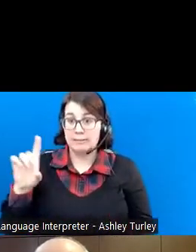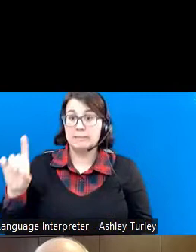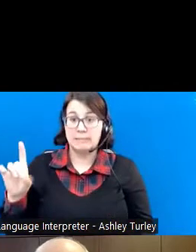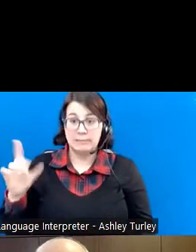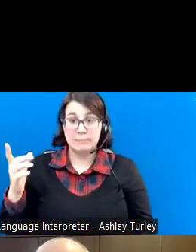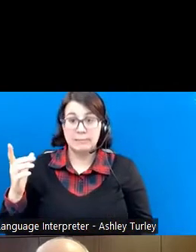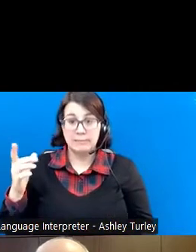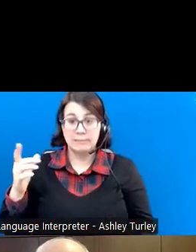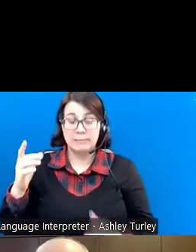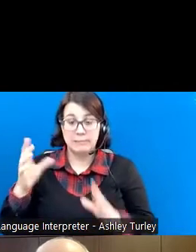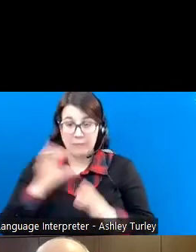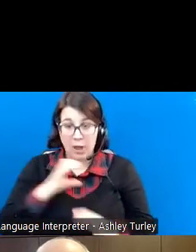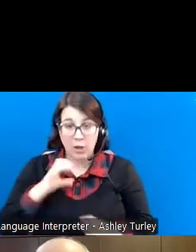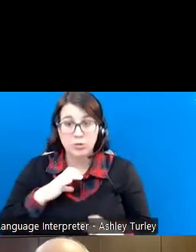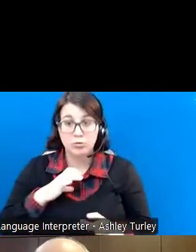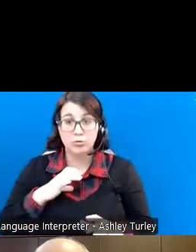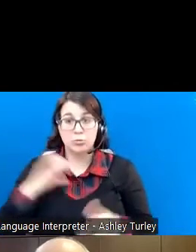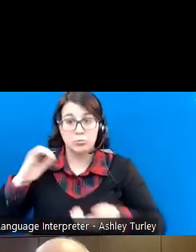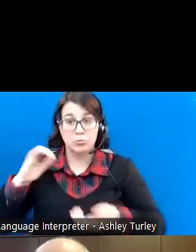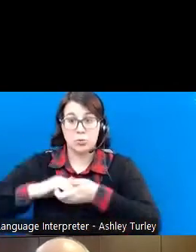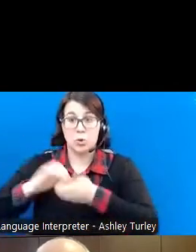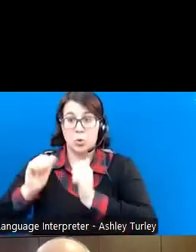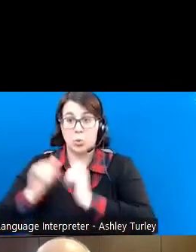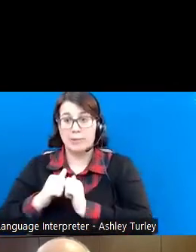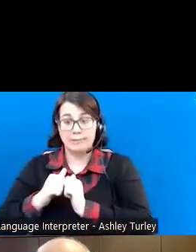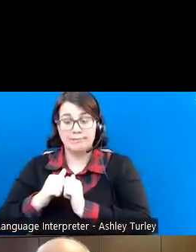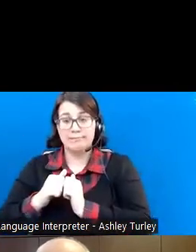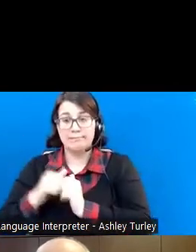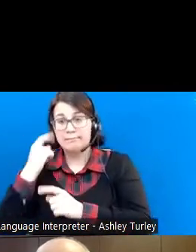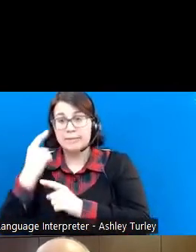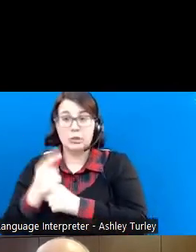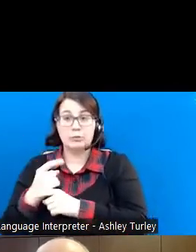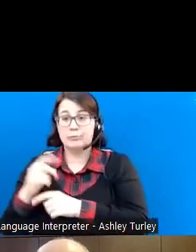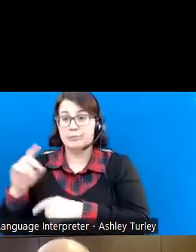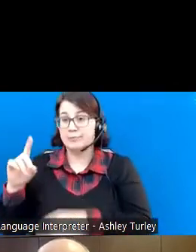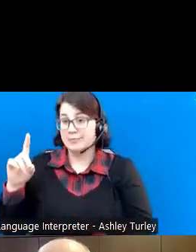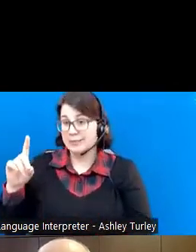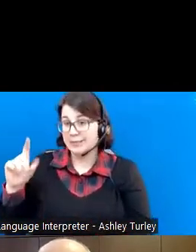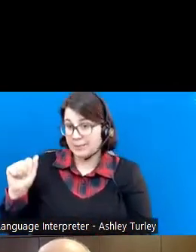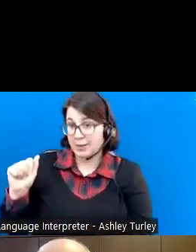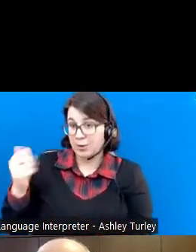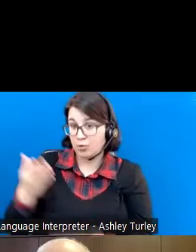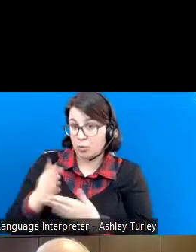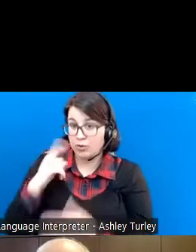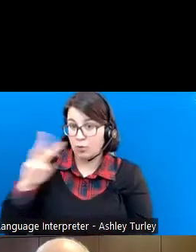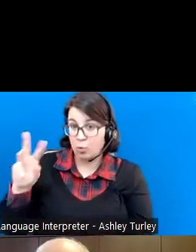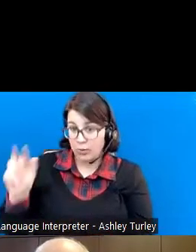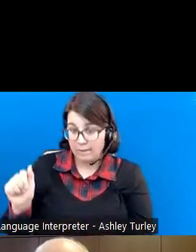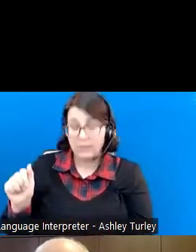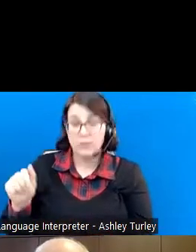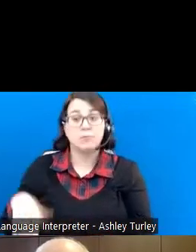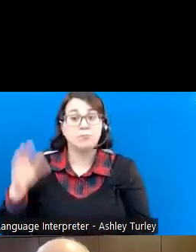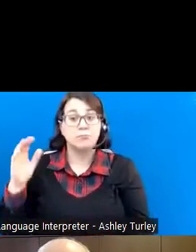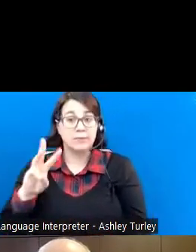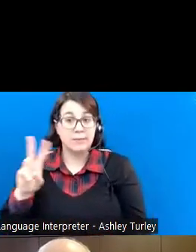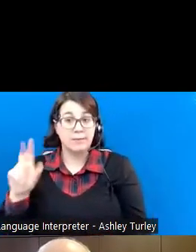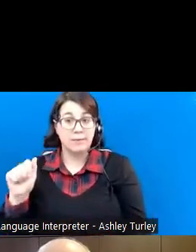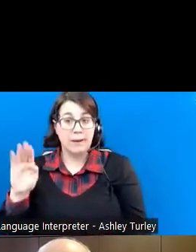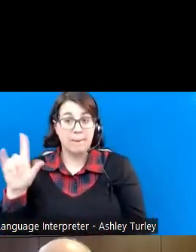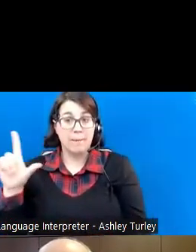is to partner with our sisters, the Disability Rights of West Virginia, the West Virginia ABLE Board,